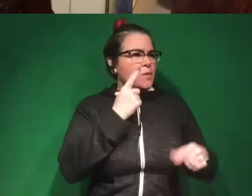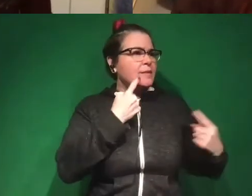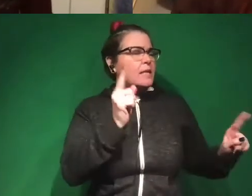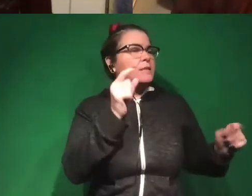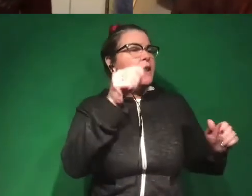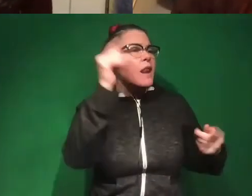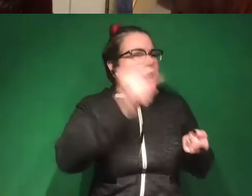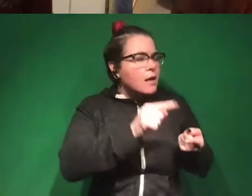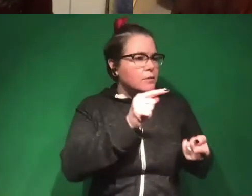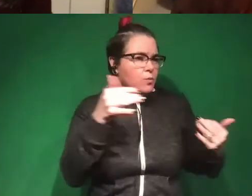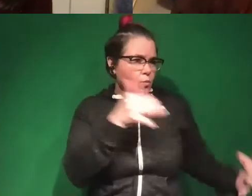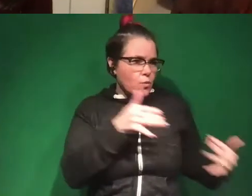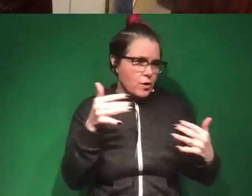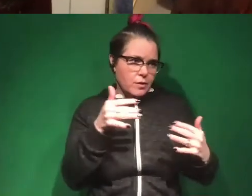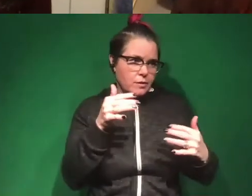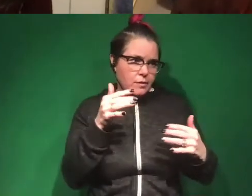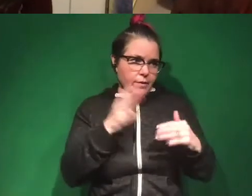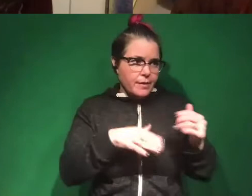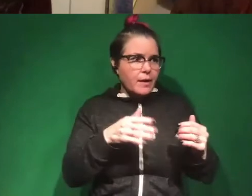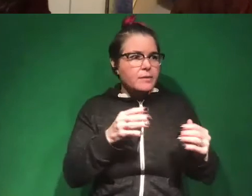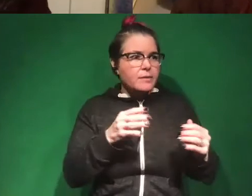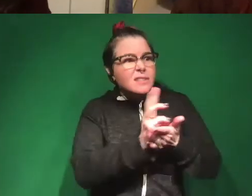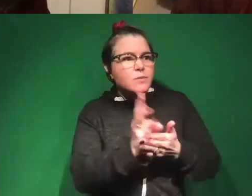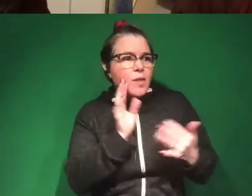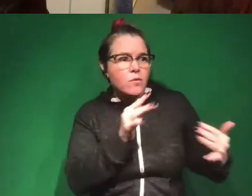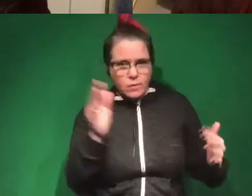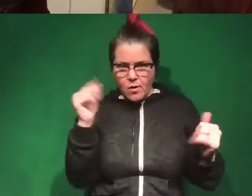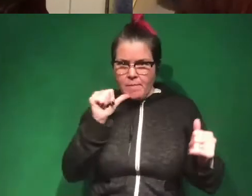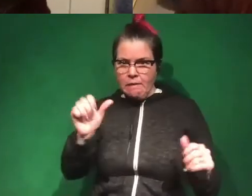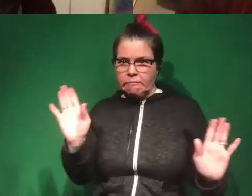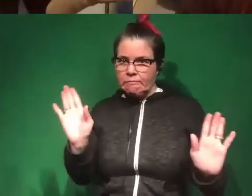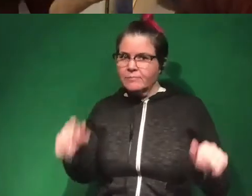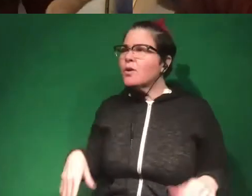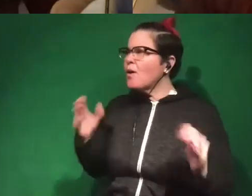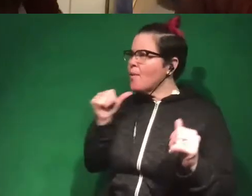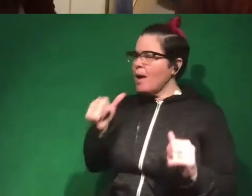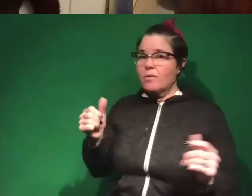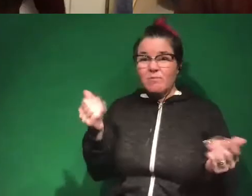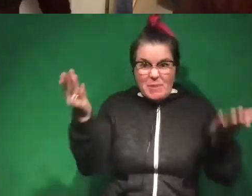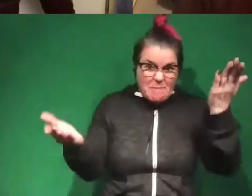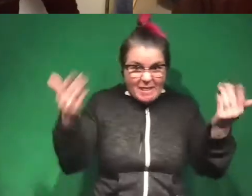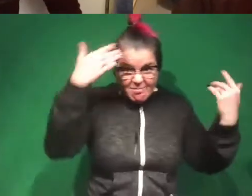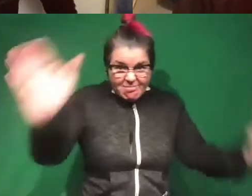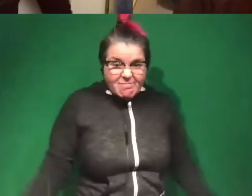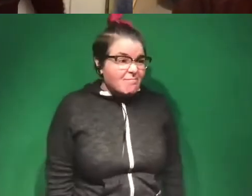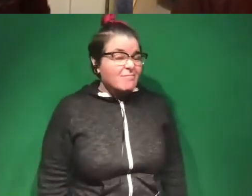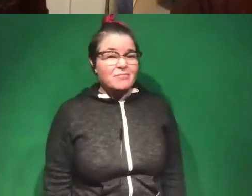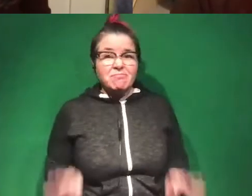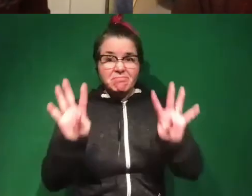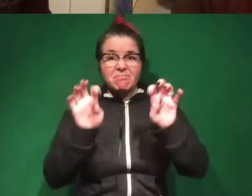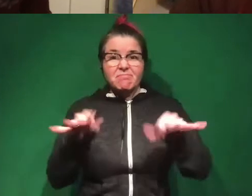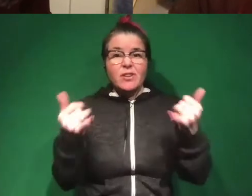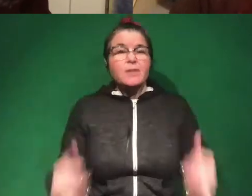rather than, you know, we'll have a war in six weeks, which I hope that we won't. Hopefully not. We might. I don't know. No one knows right now. Yeah. Cool.